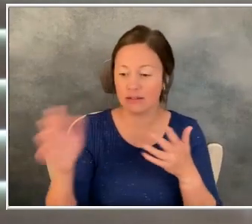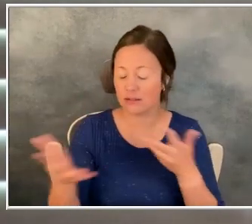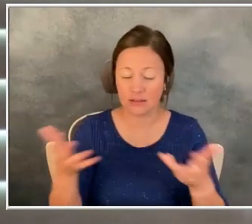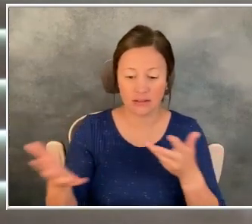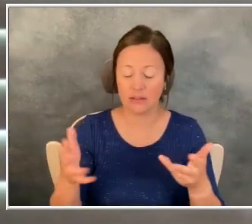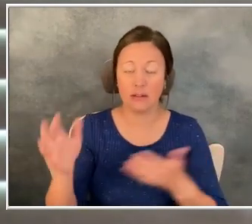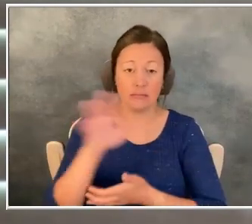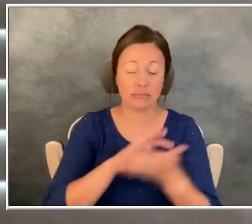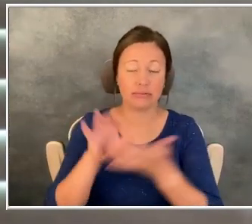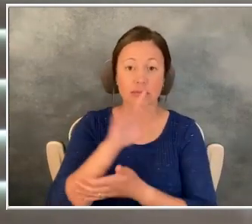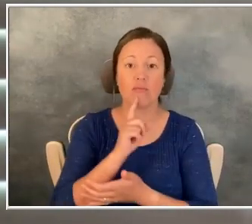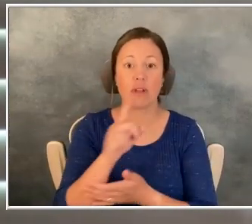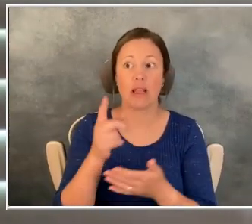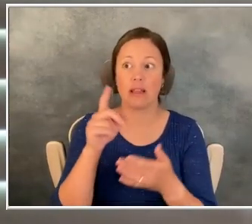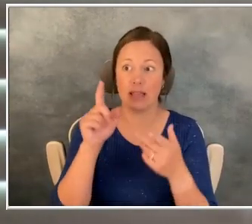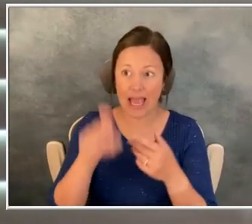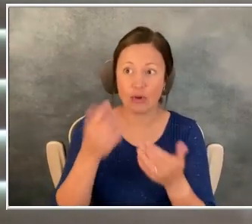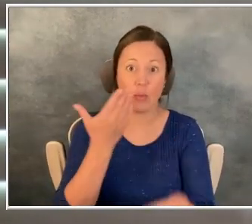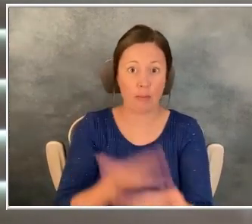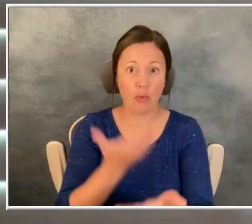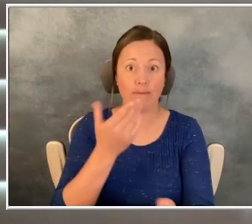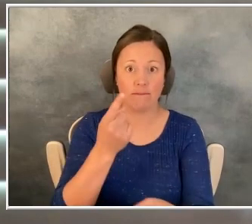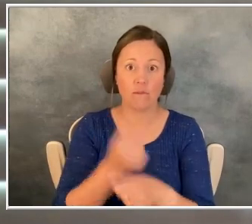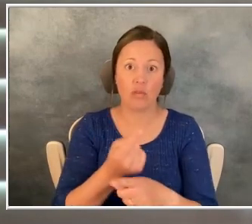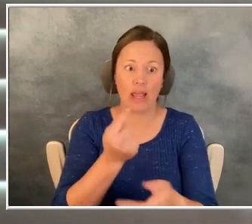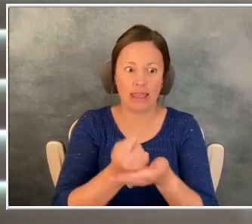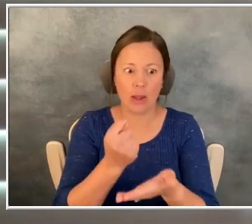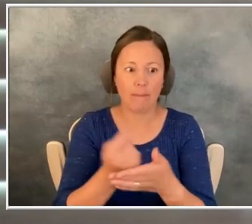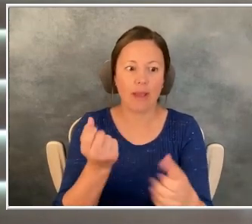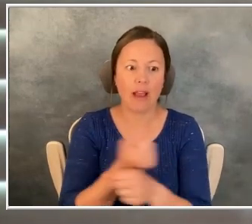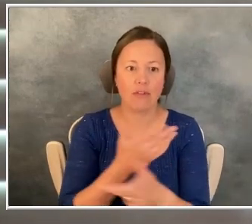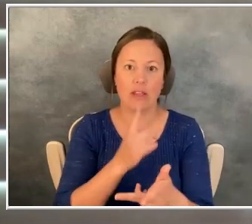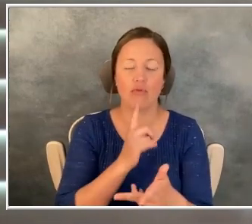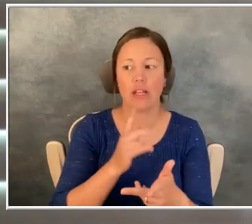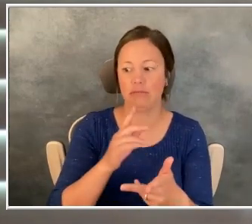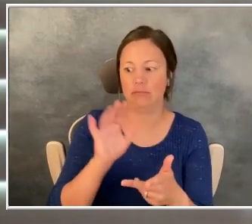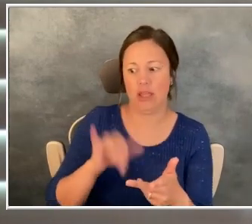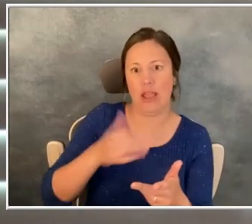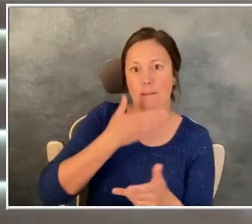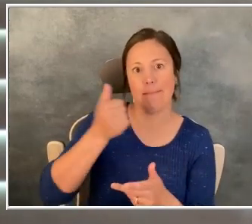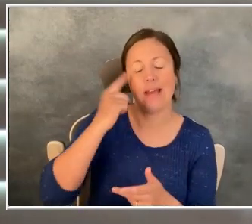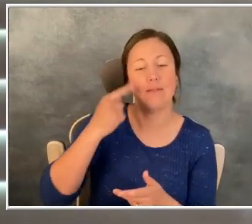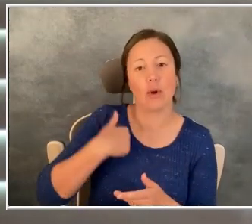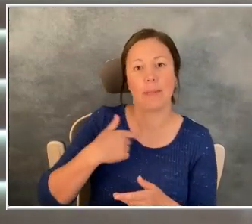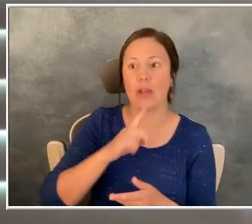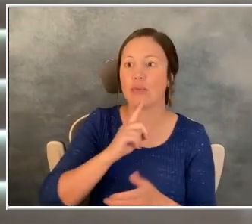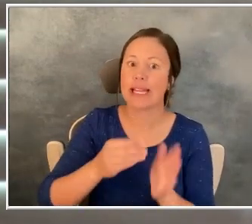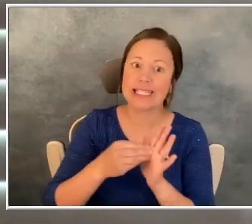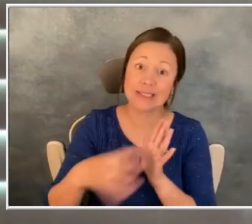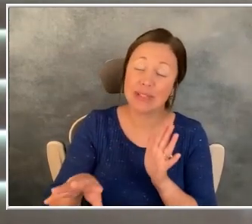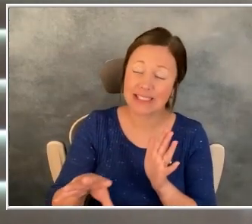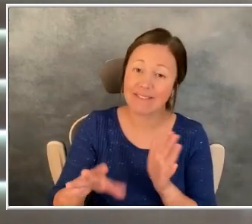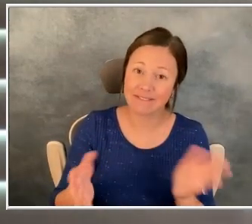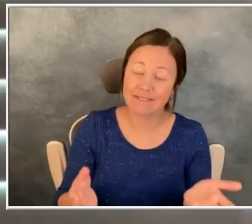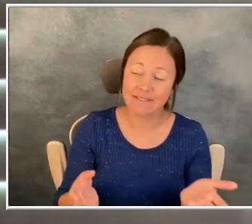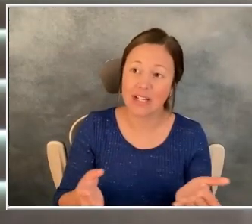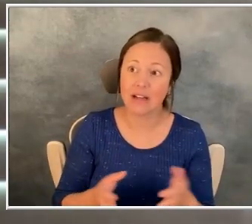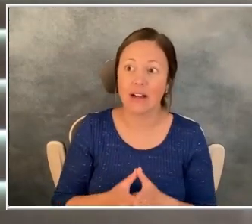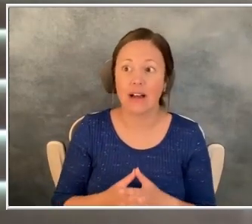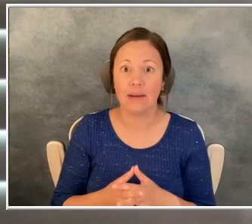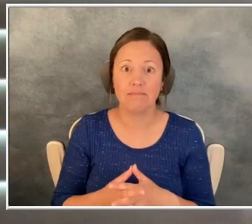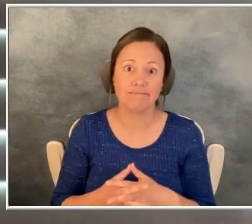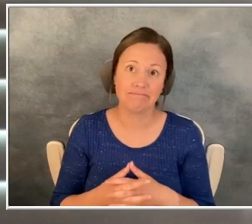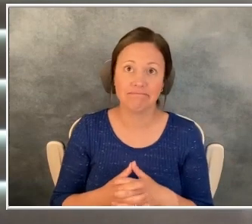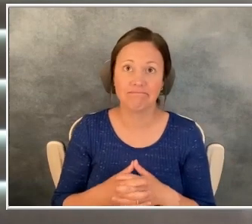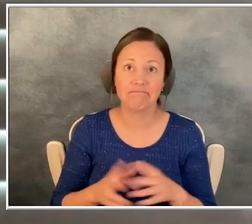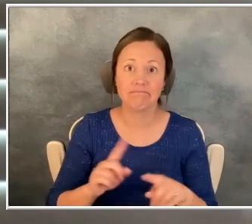that this was the right therapy and this is what was best for me. Really, really expensive. But